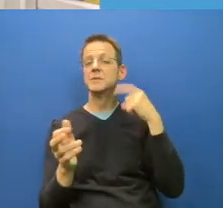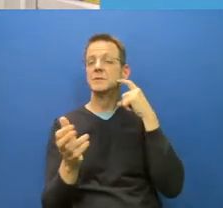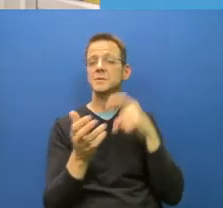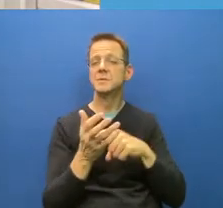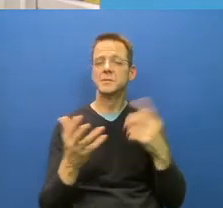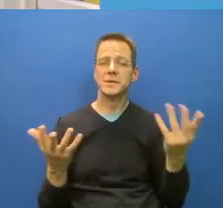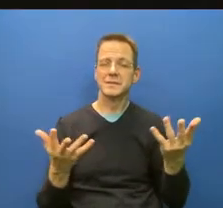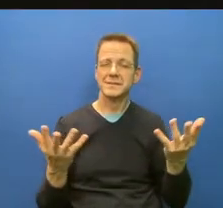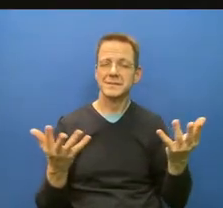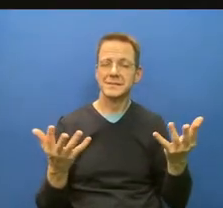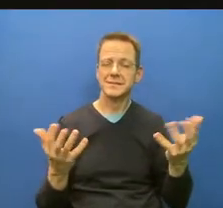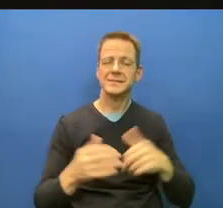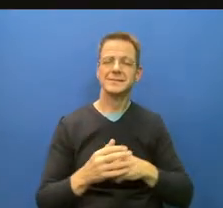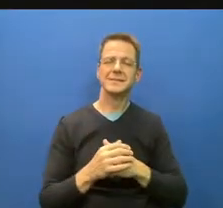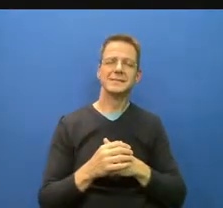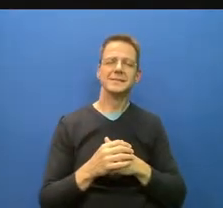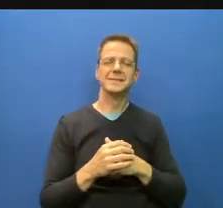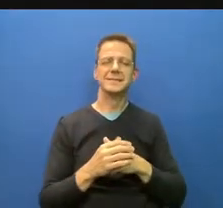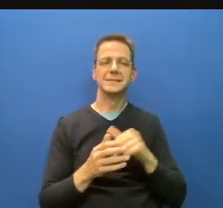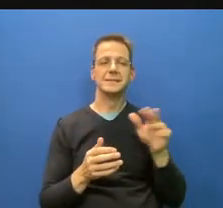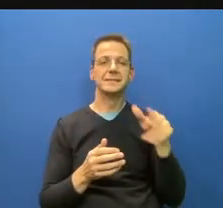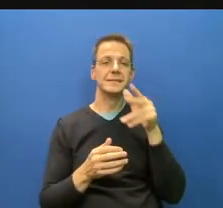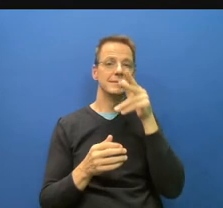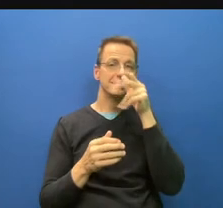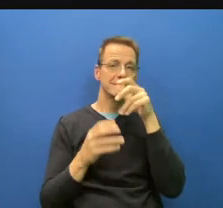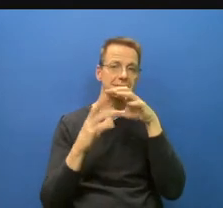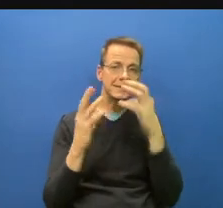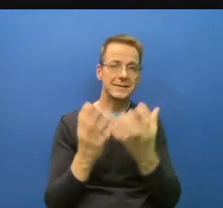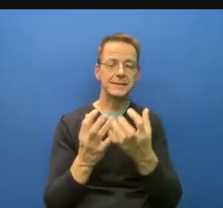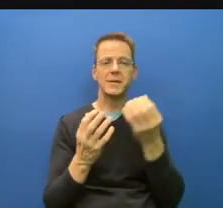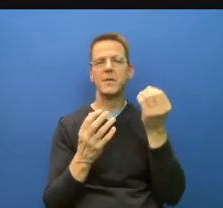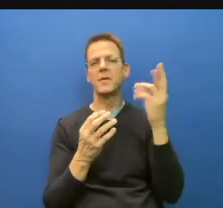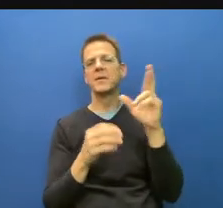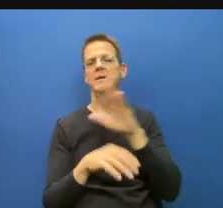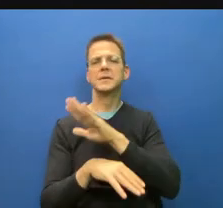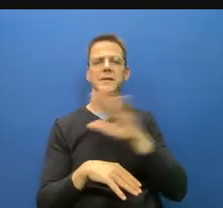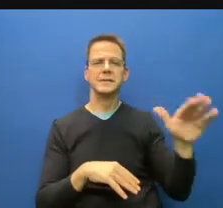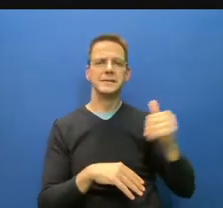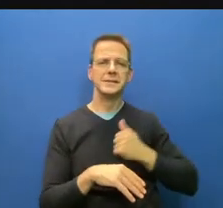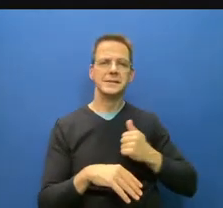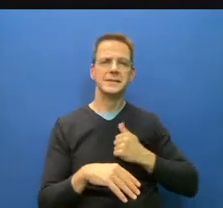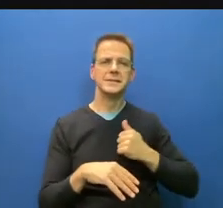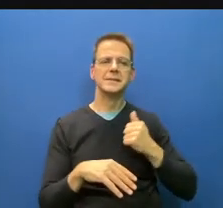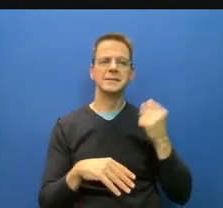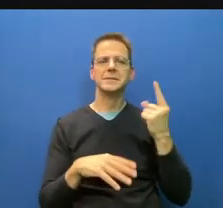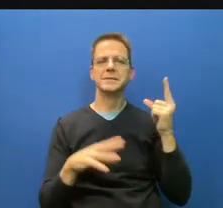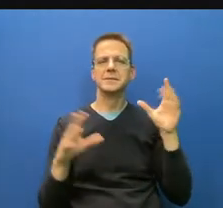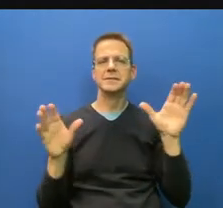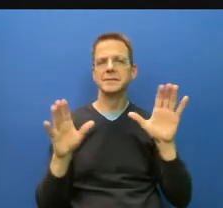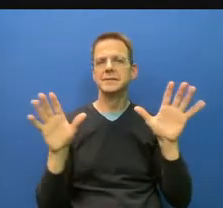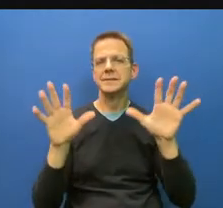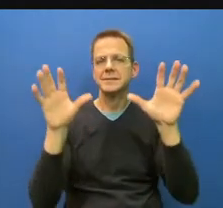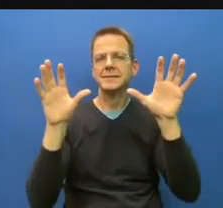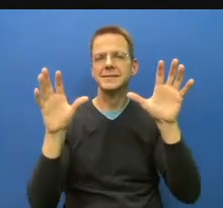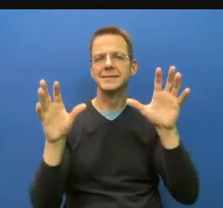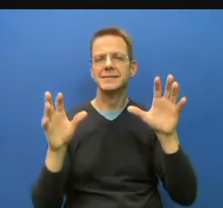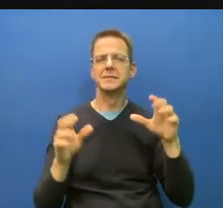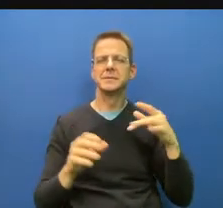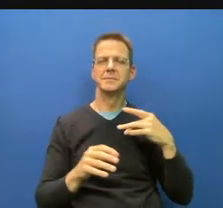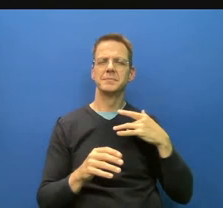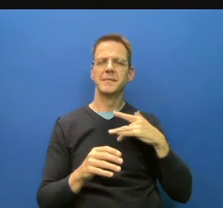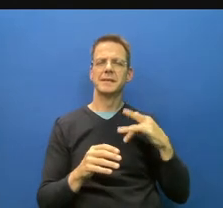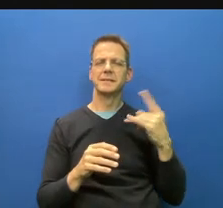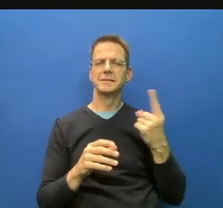crisis, what occurs is often populism sets in and